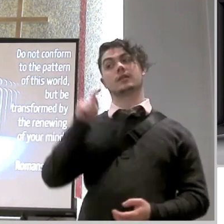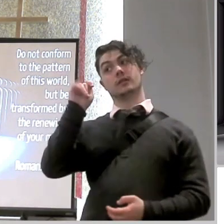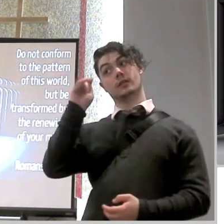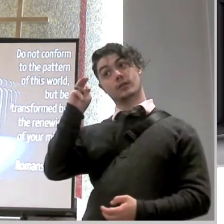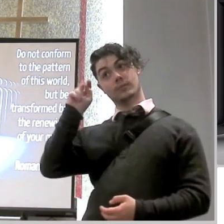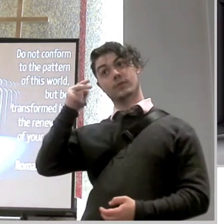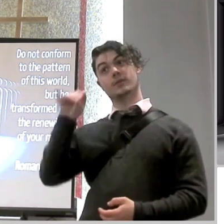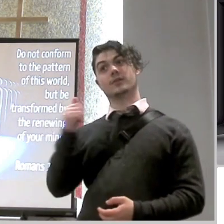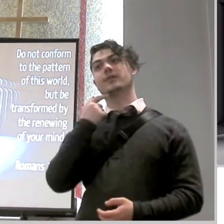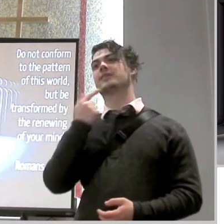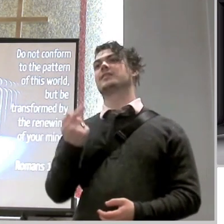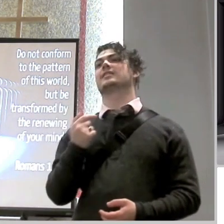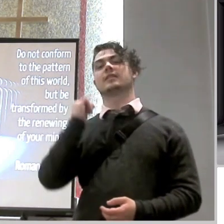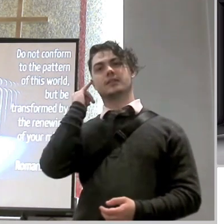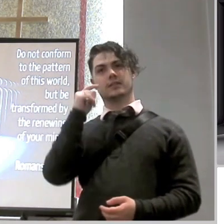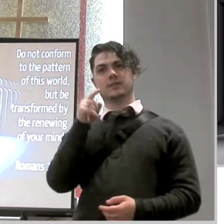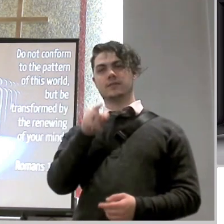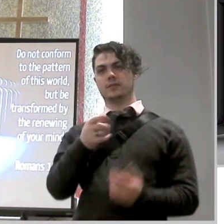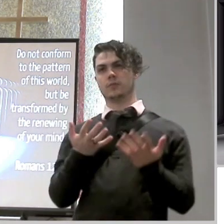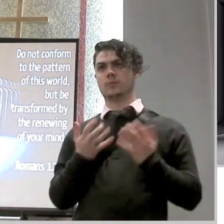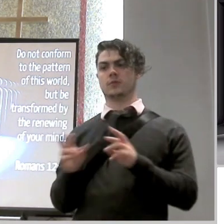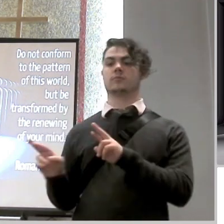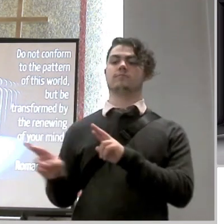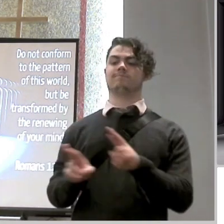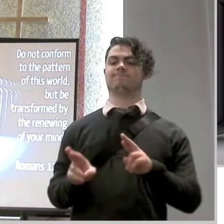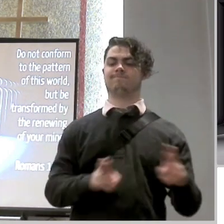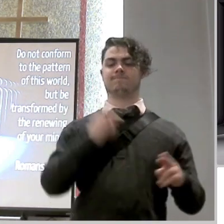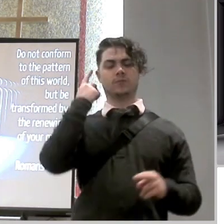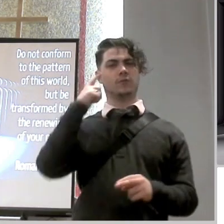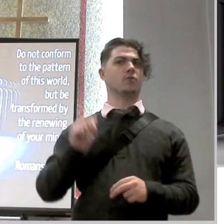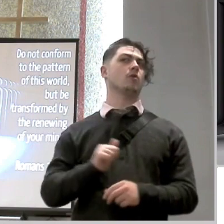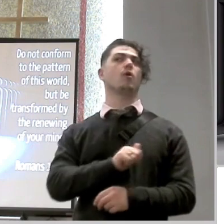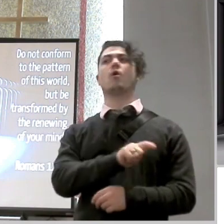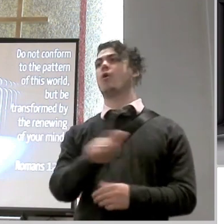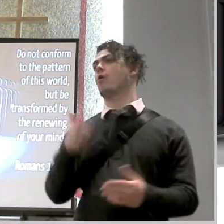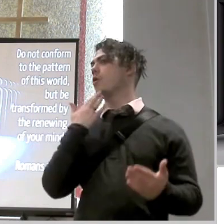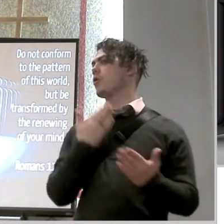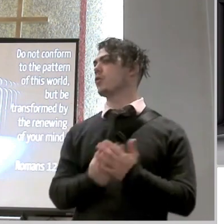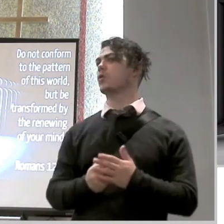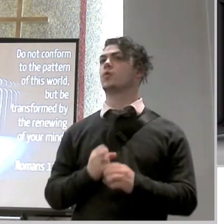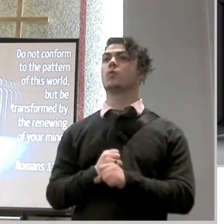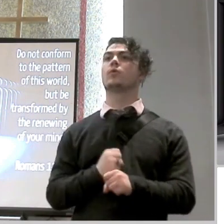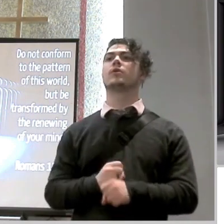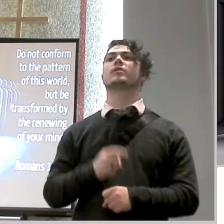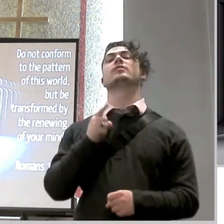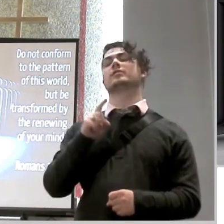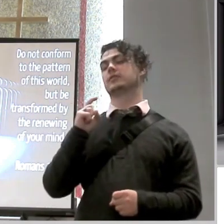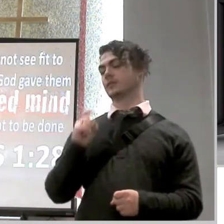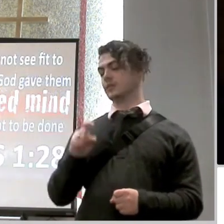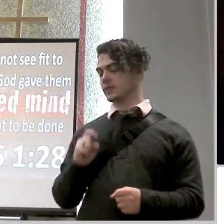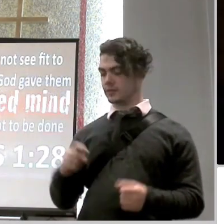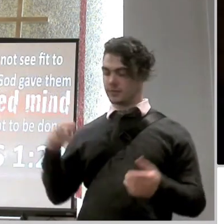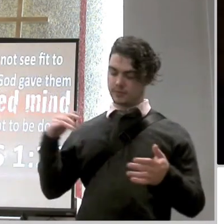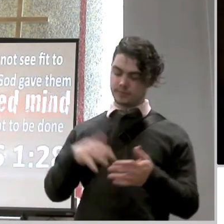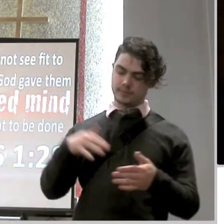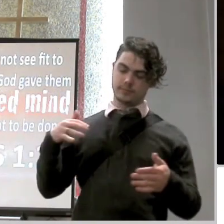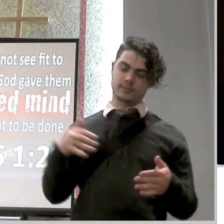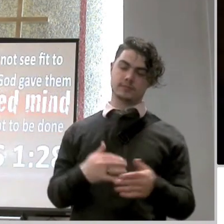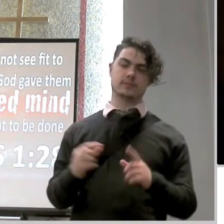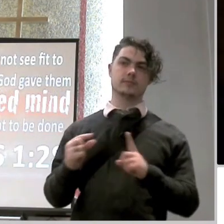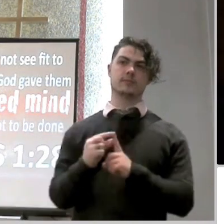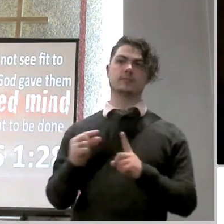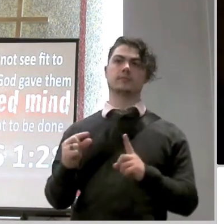of god will be thoroughly equipped for every good work and so we need to pour into the scriptures